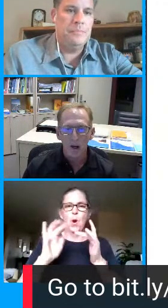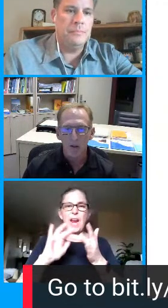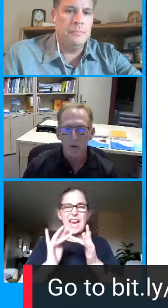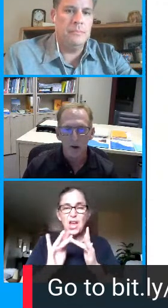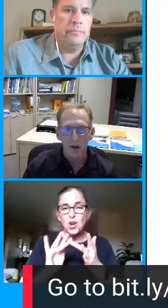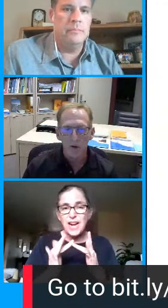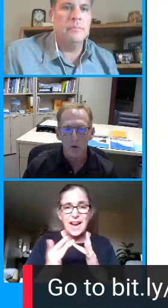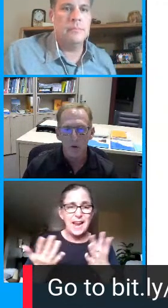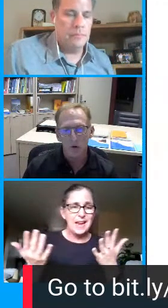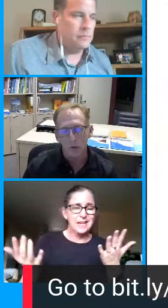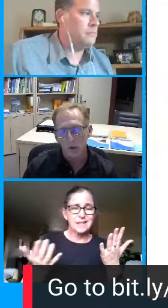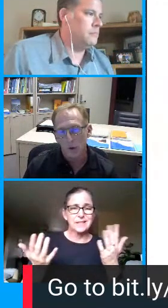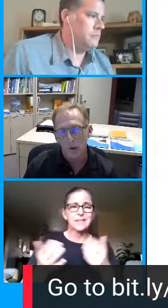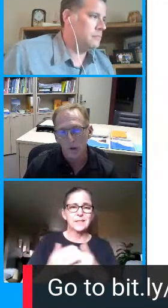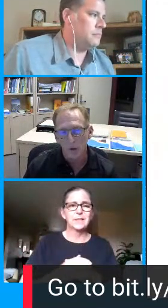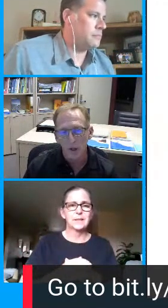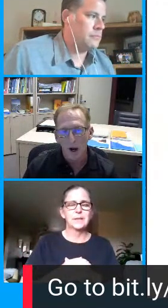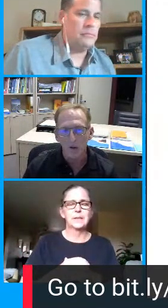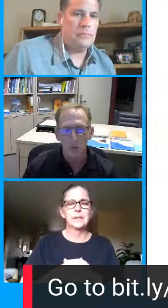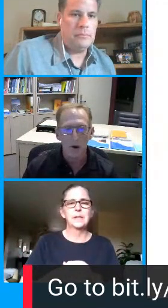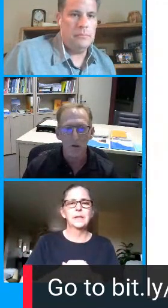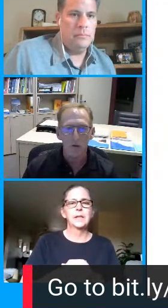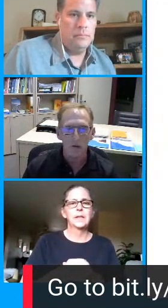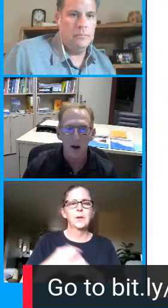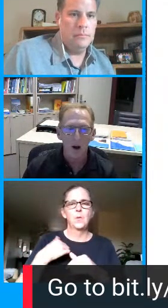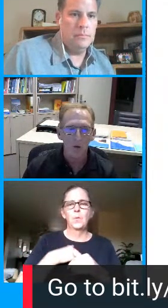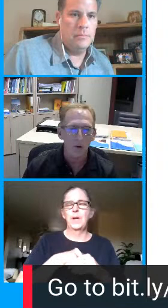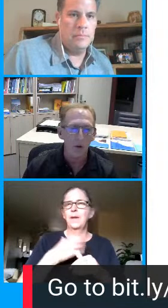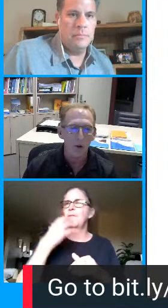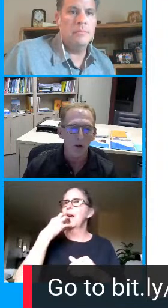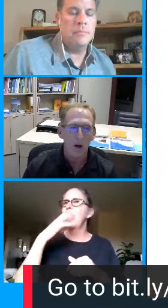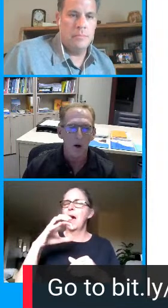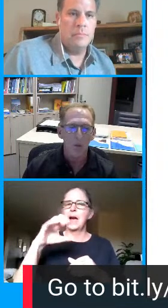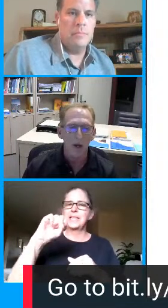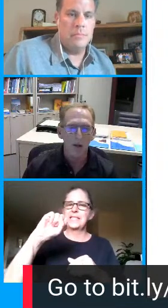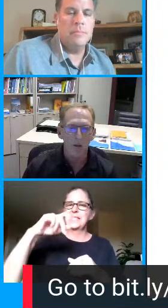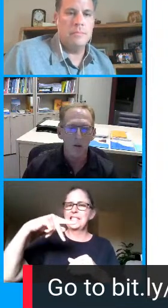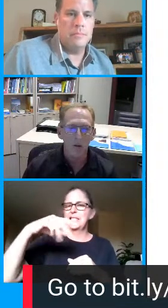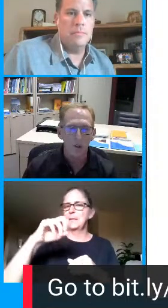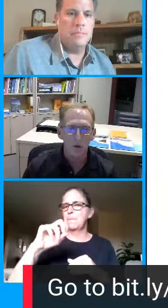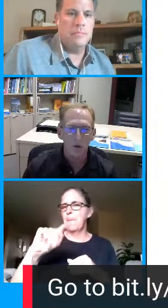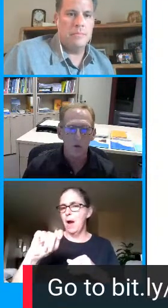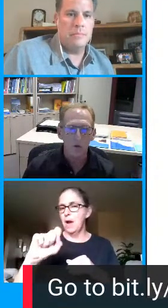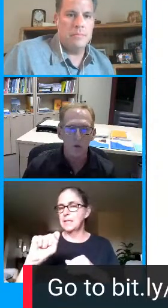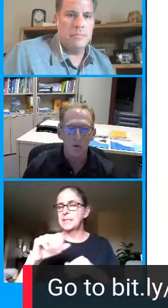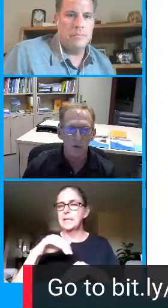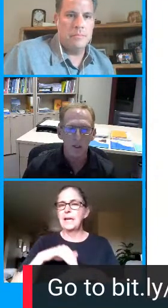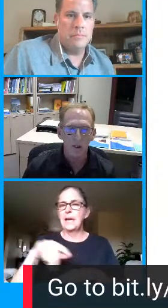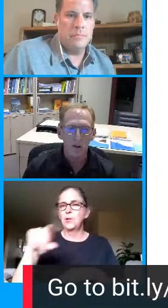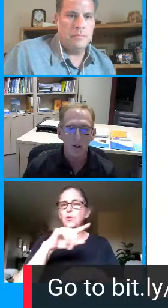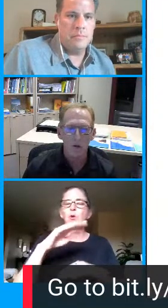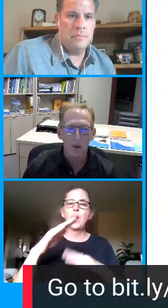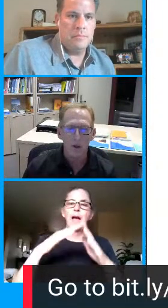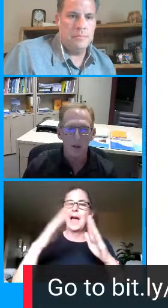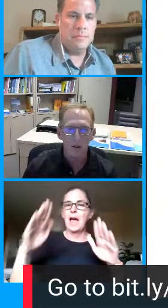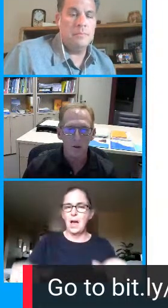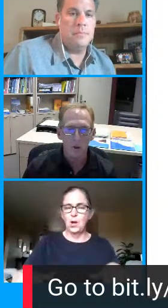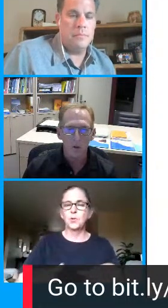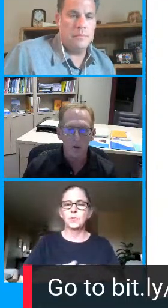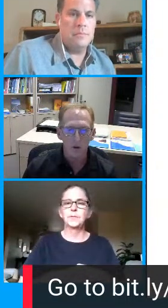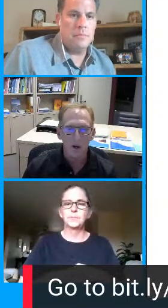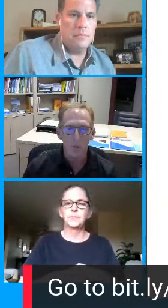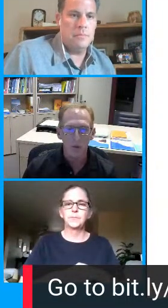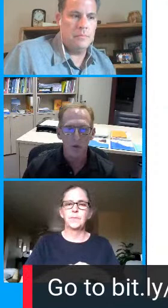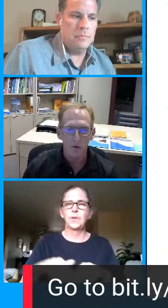some mi-fi devices which which are basically hot spots for your house um that you can use for for the internet so that